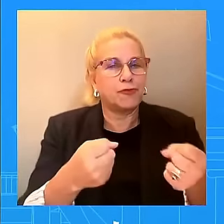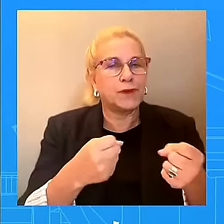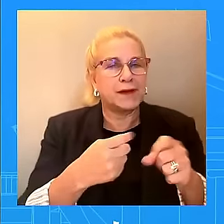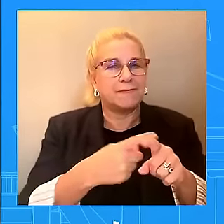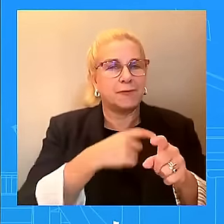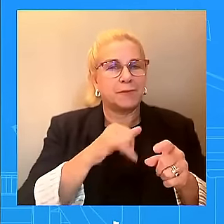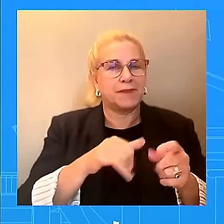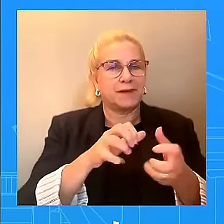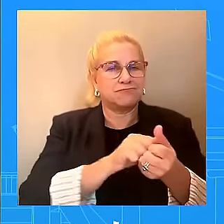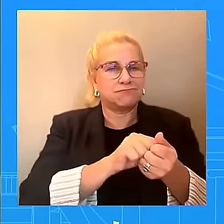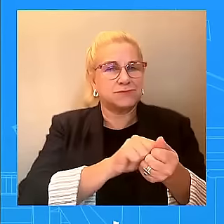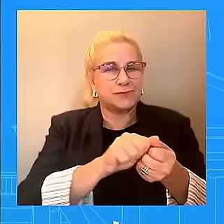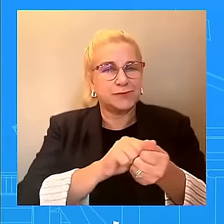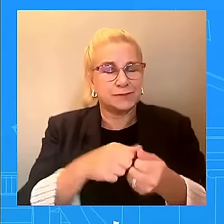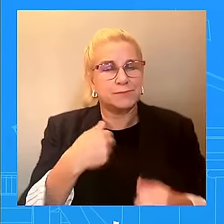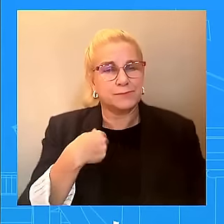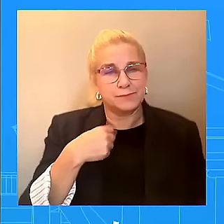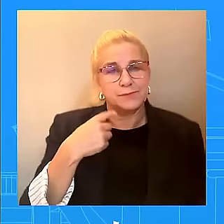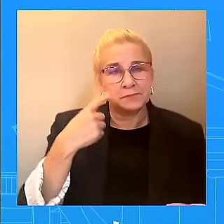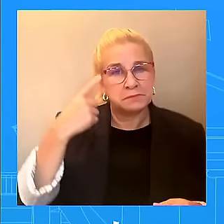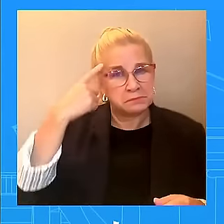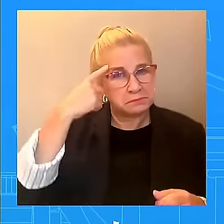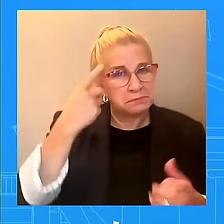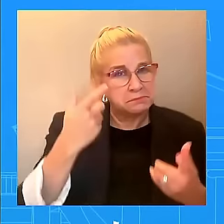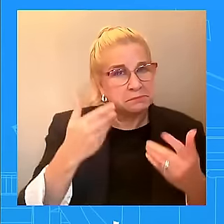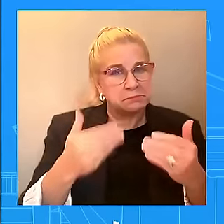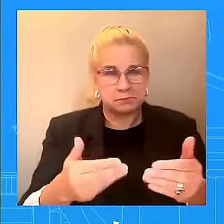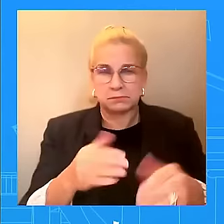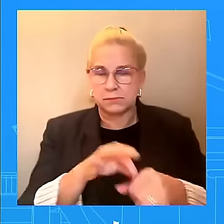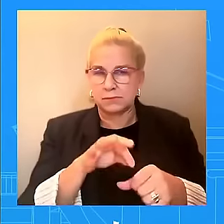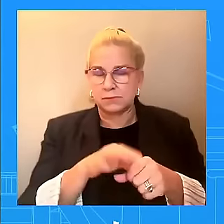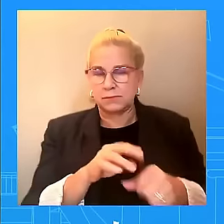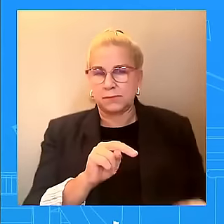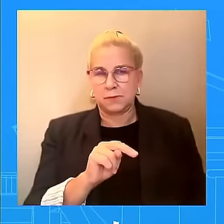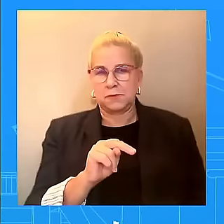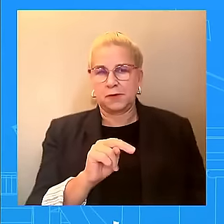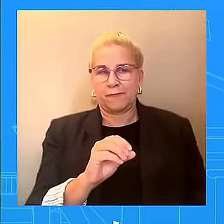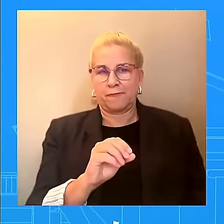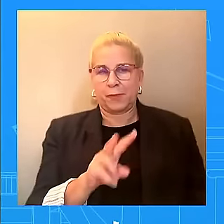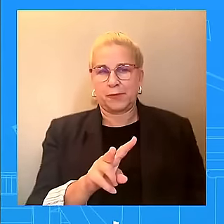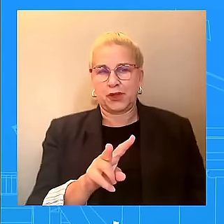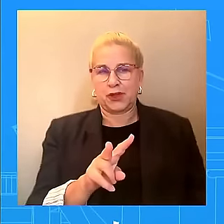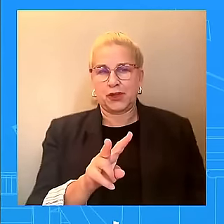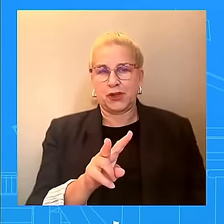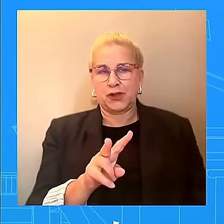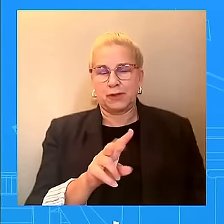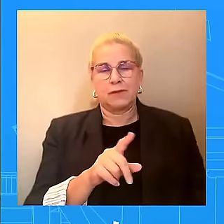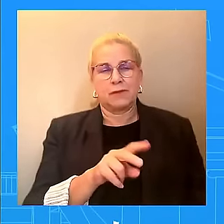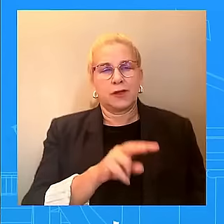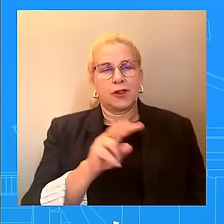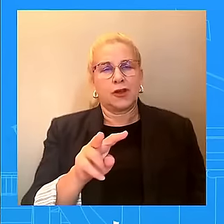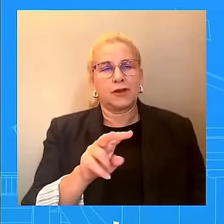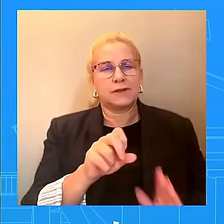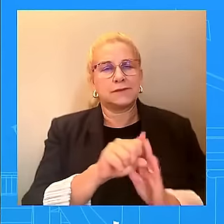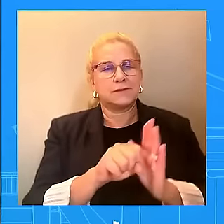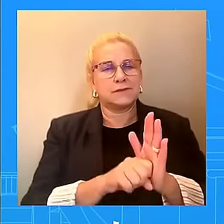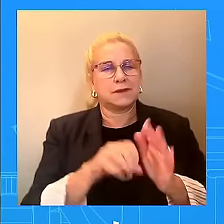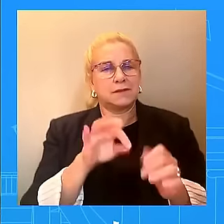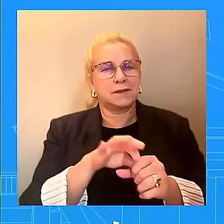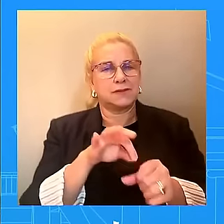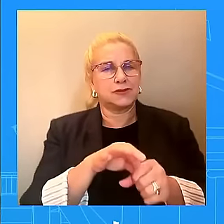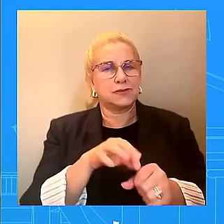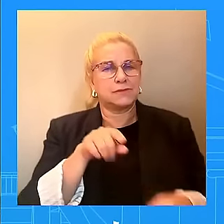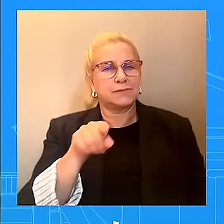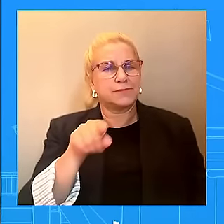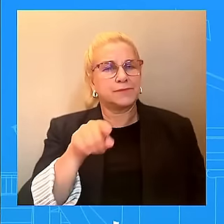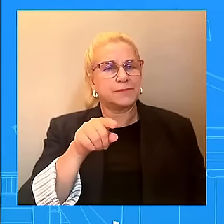So I would certainly refer you to state election officials and certainly CISA as well